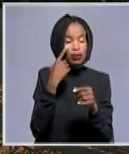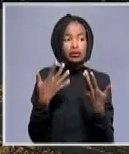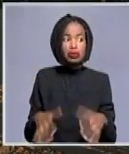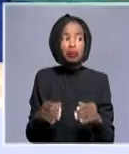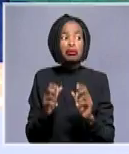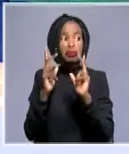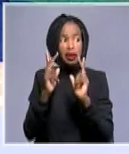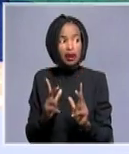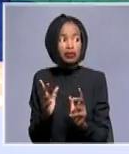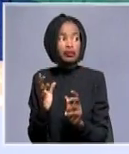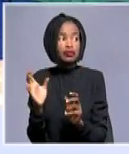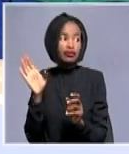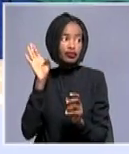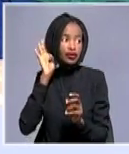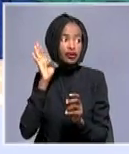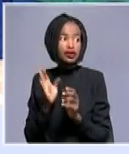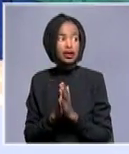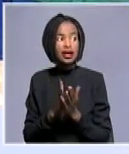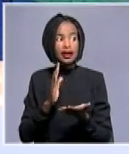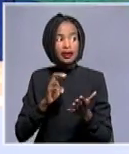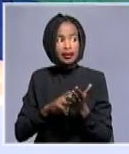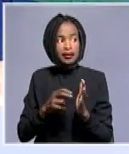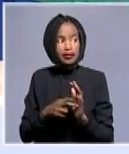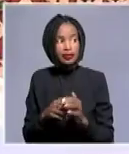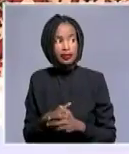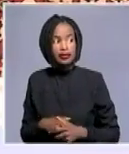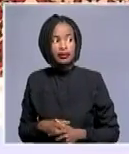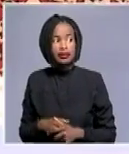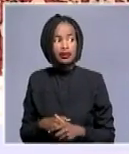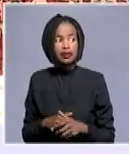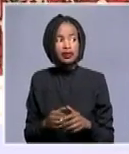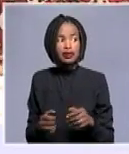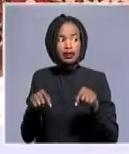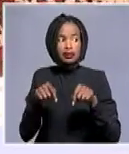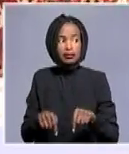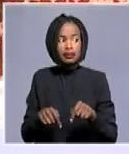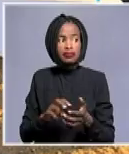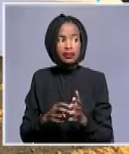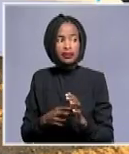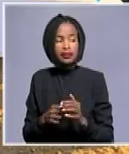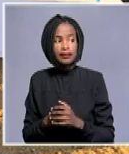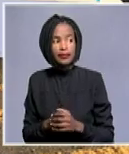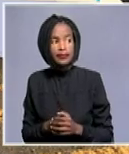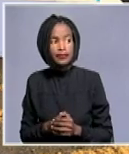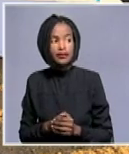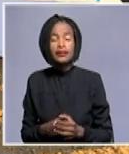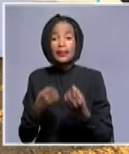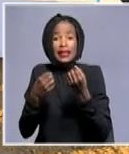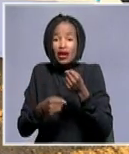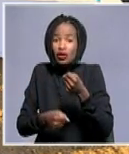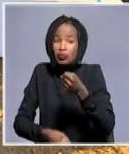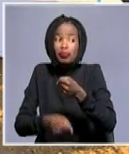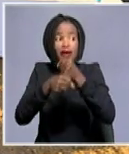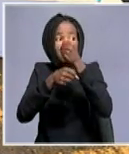saying that this can be one of those activities or events that actually has a lot to contribute towards